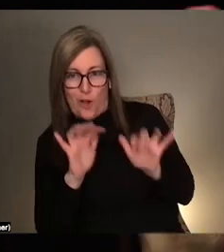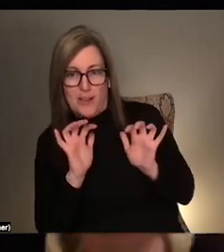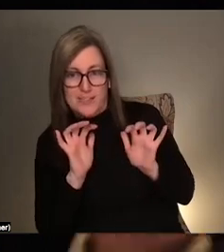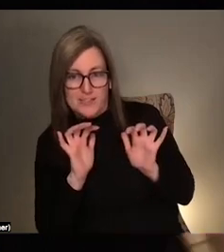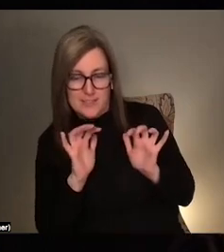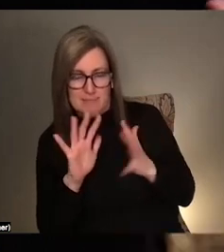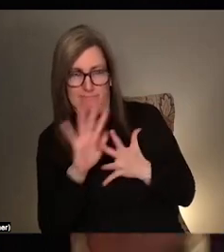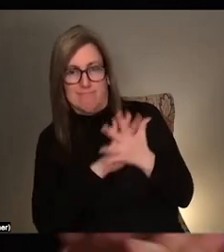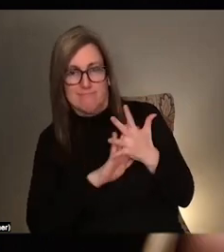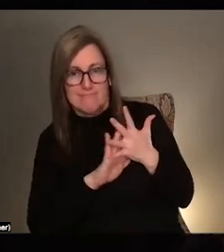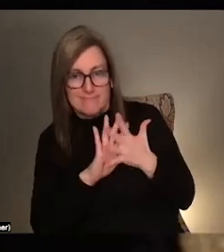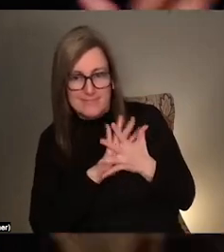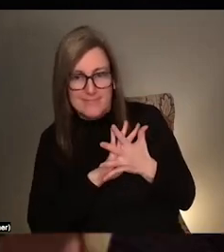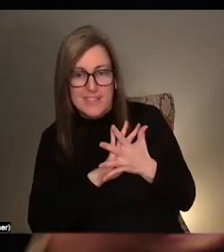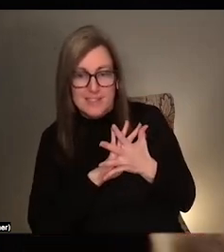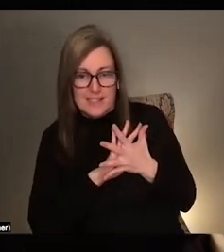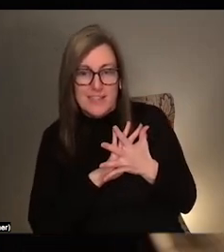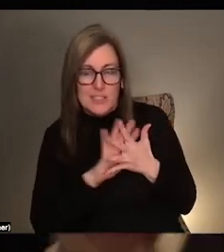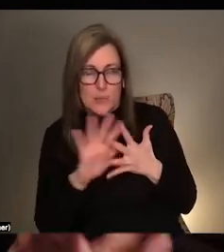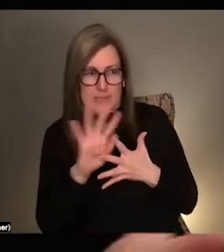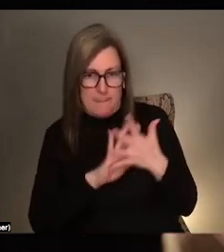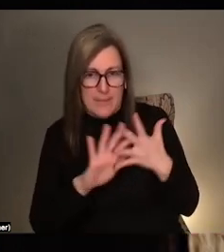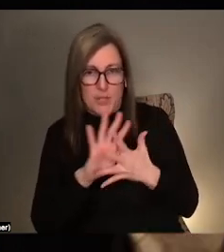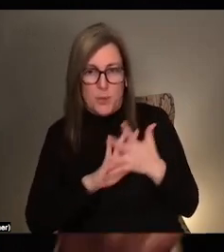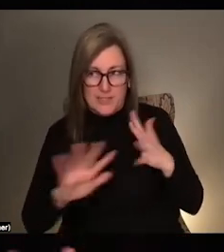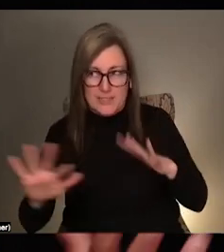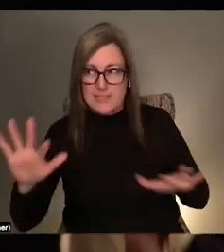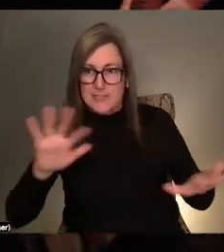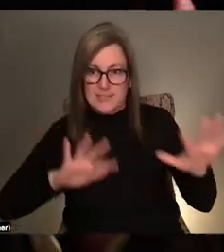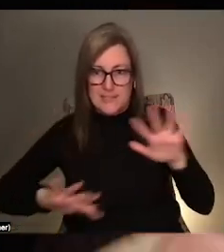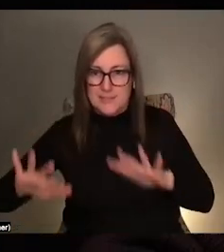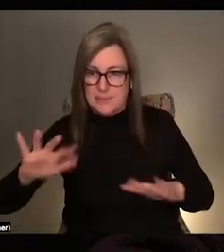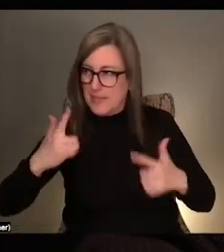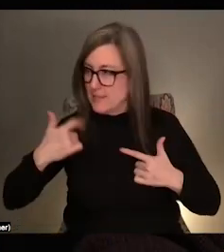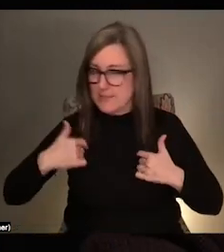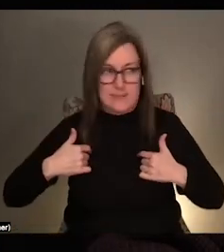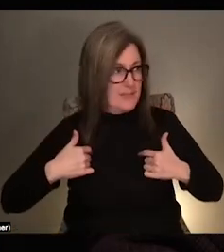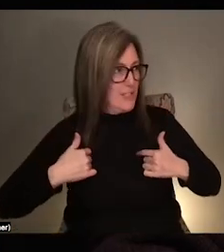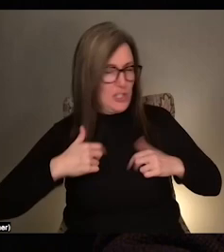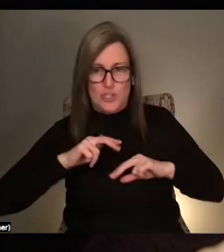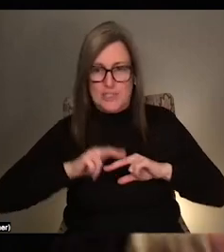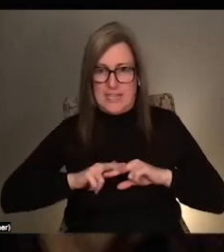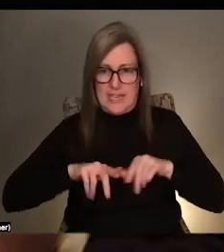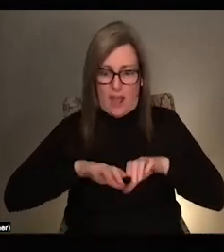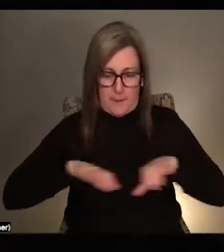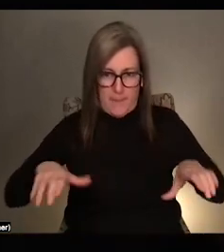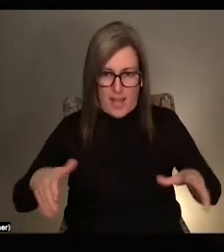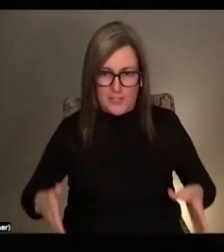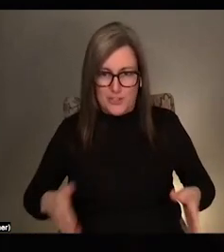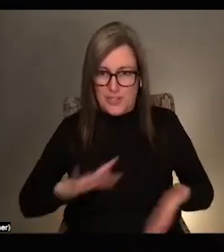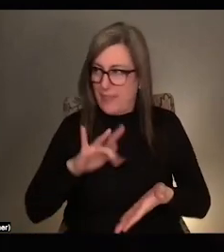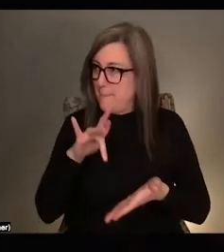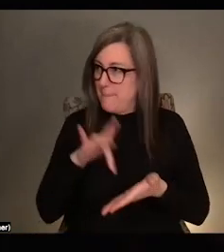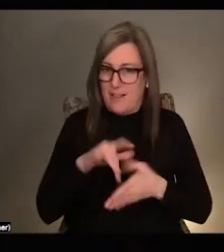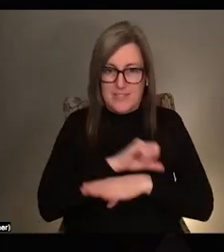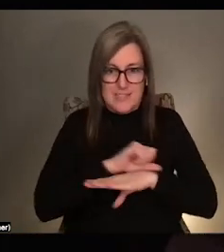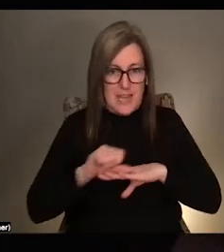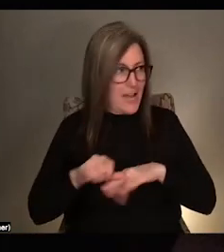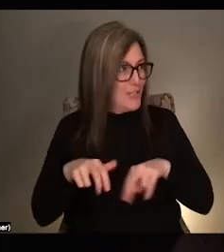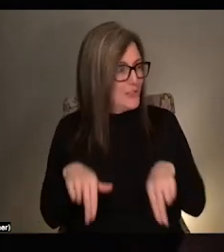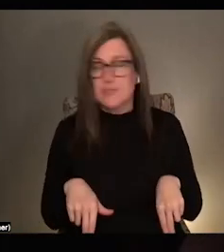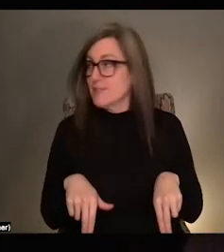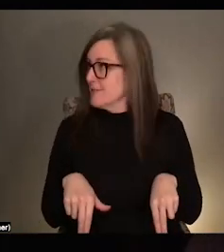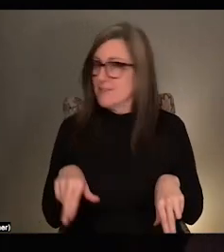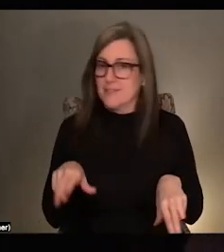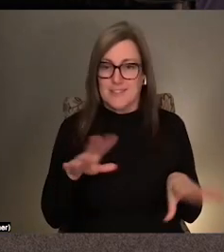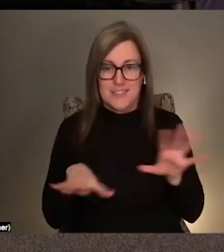and like that gets very seriously ambiguated in the space because you're like sitting on a bench in the middle of a stage basically. Mm